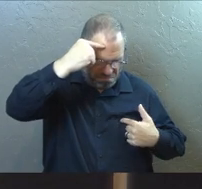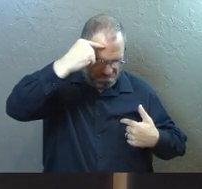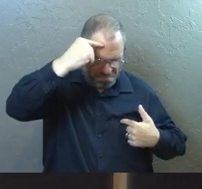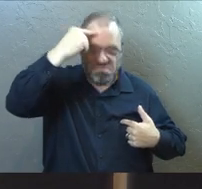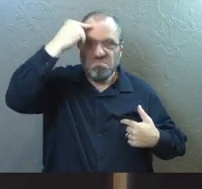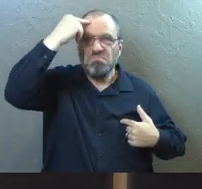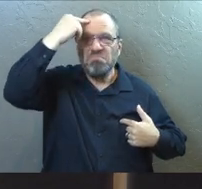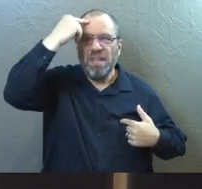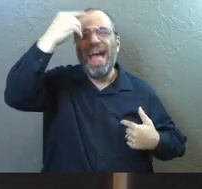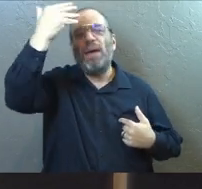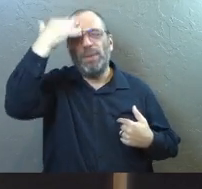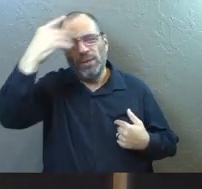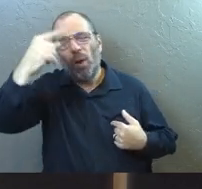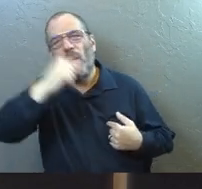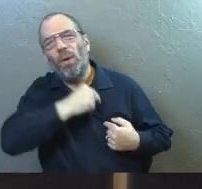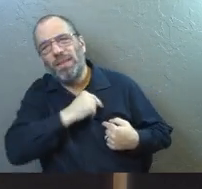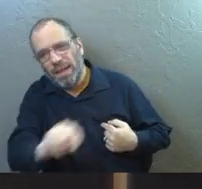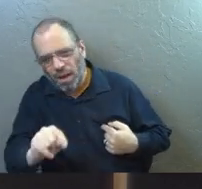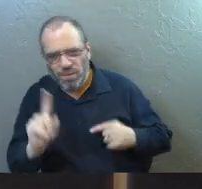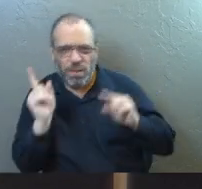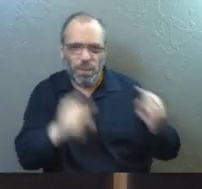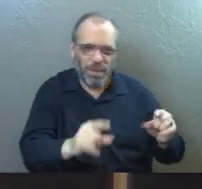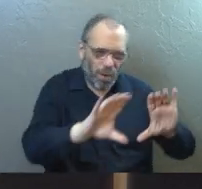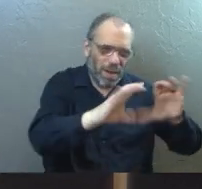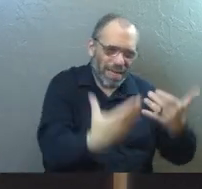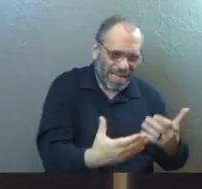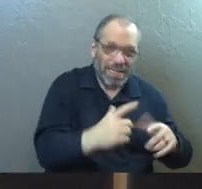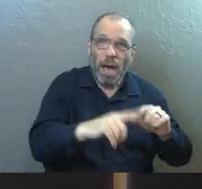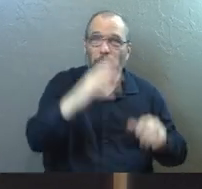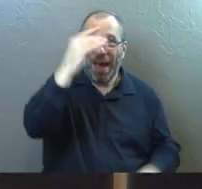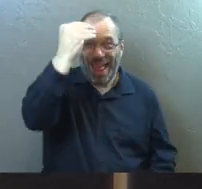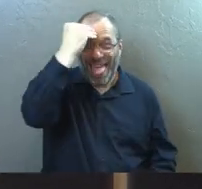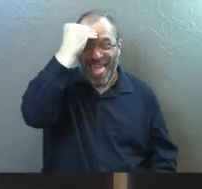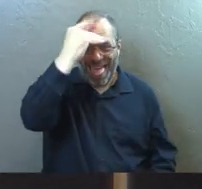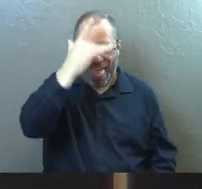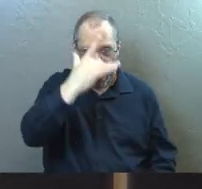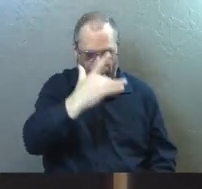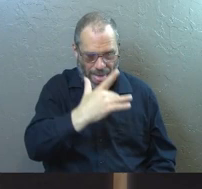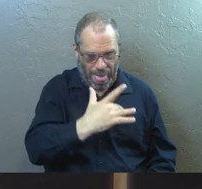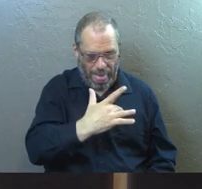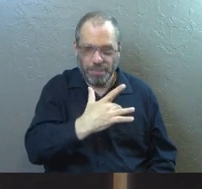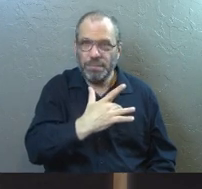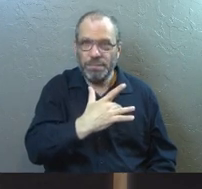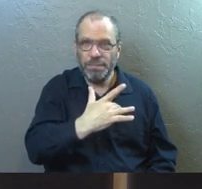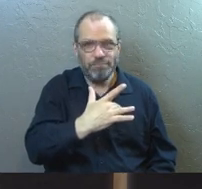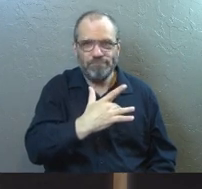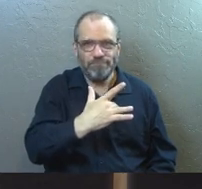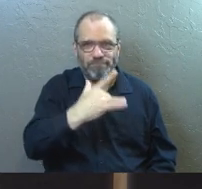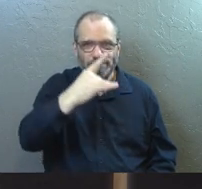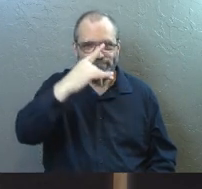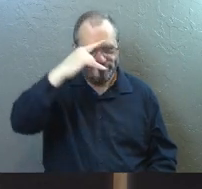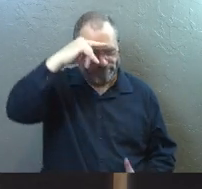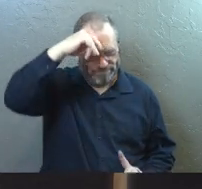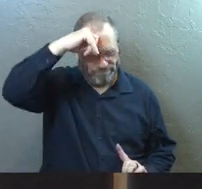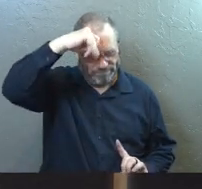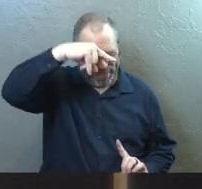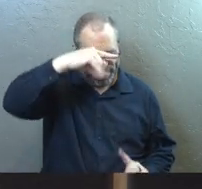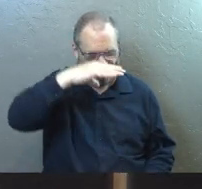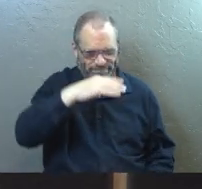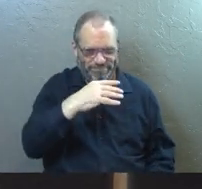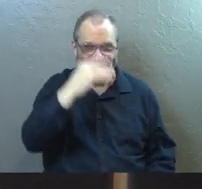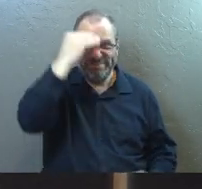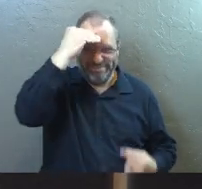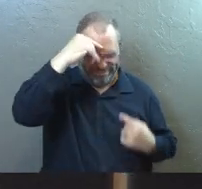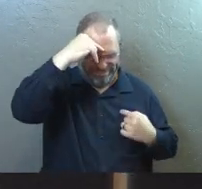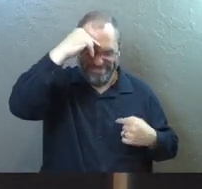And we know the theology of it, we went to class, but it's never come into our life. Just asking you that question.